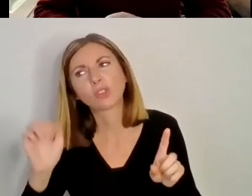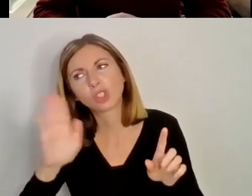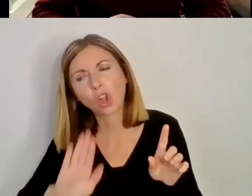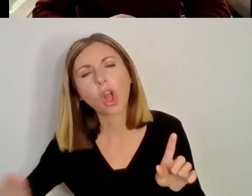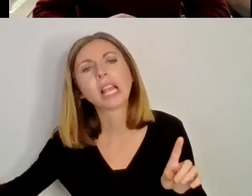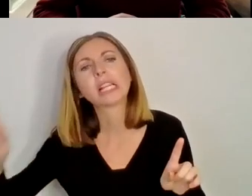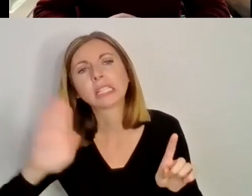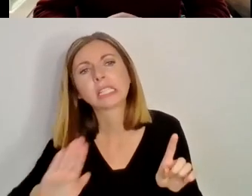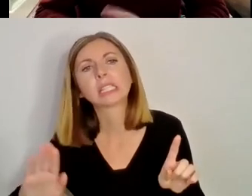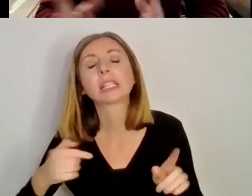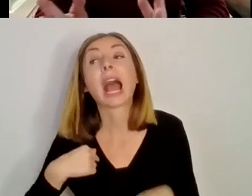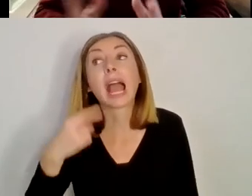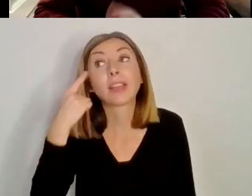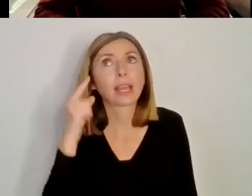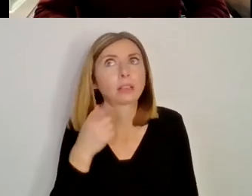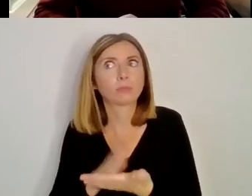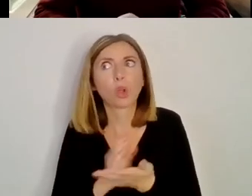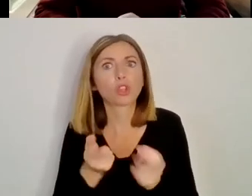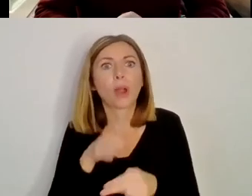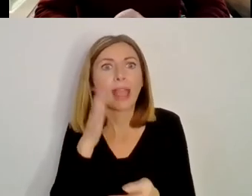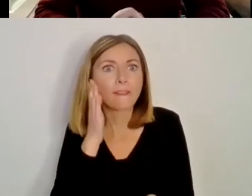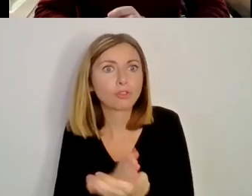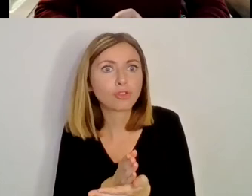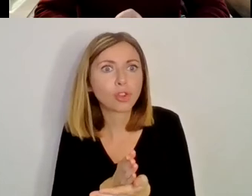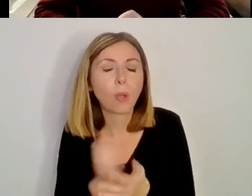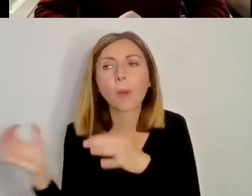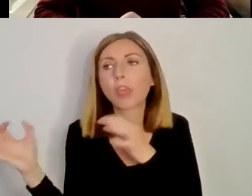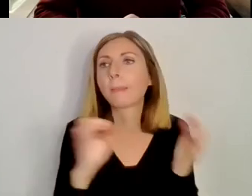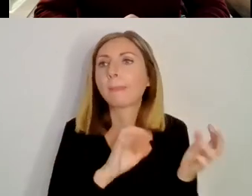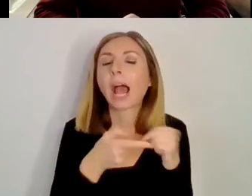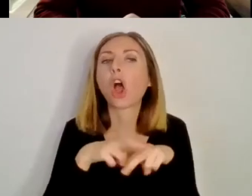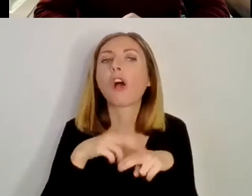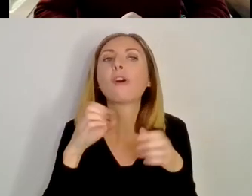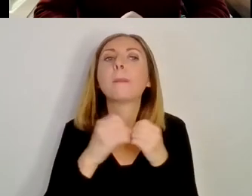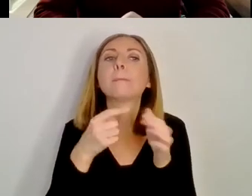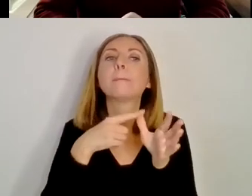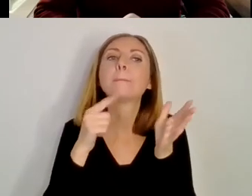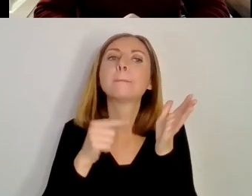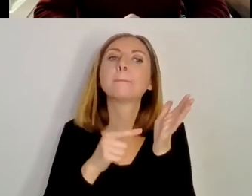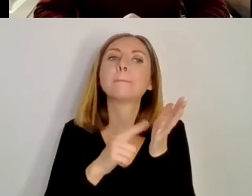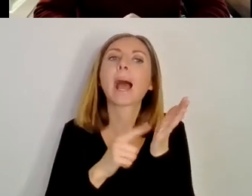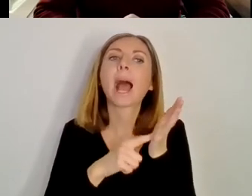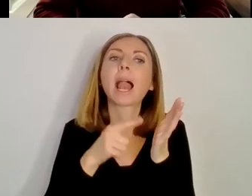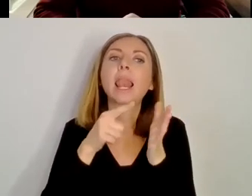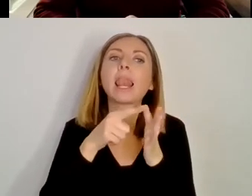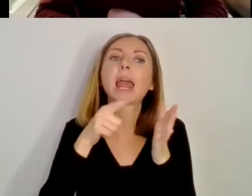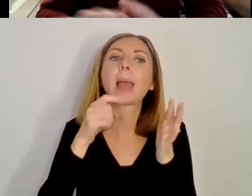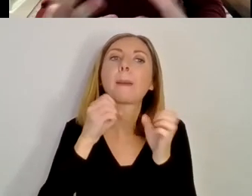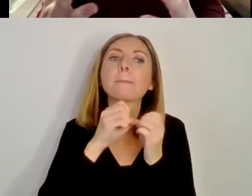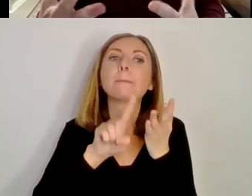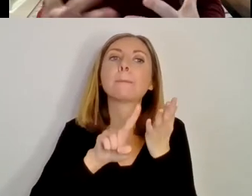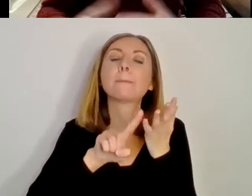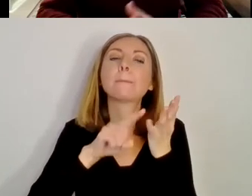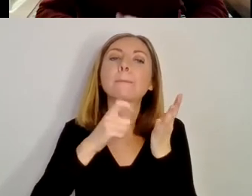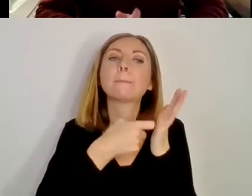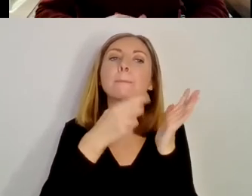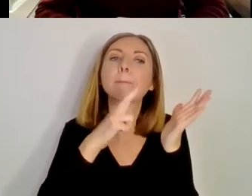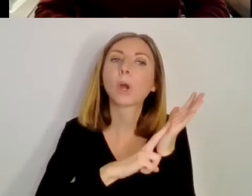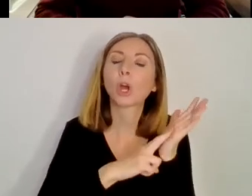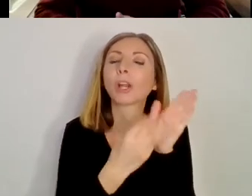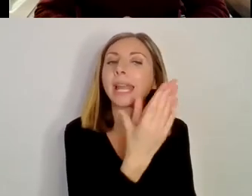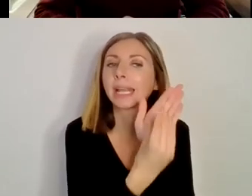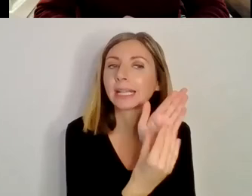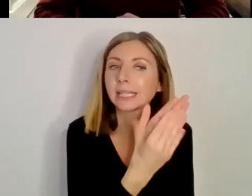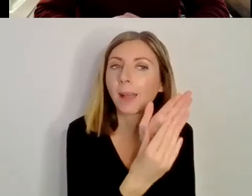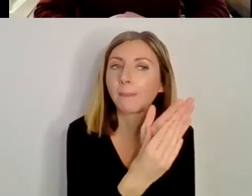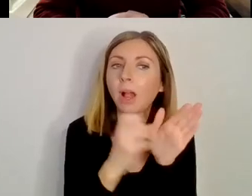not, but allegedly, Battle of Bannockburn, for example, um, the, the Brecht Bianach, uh, with Columbus relics